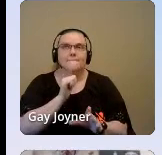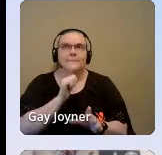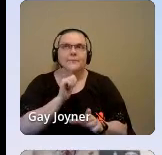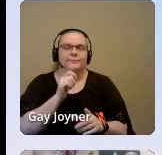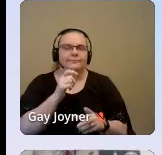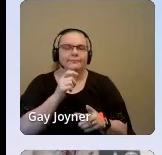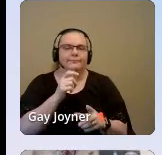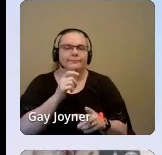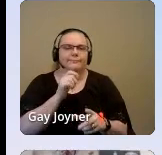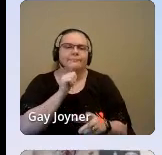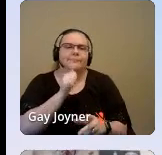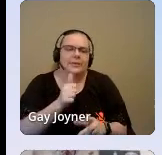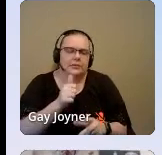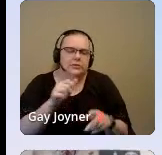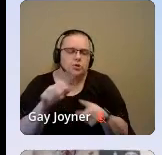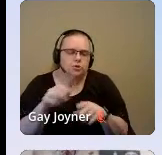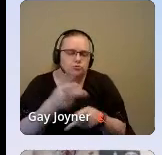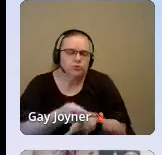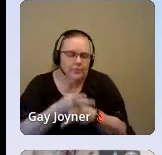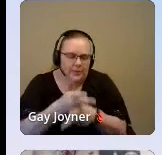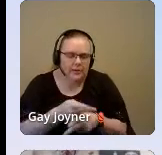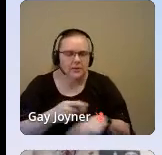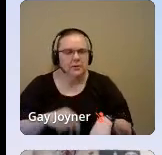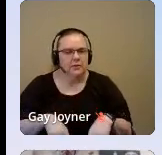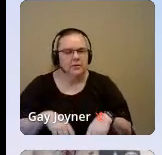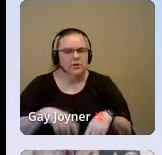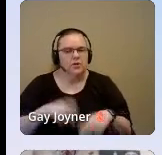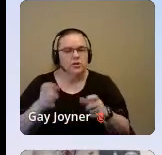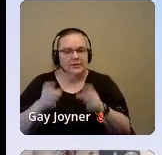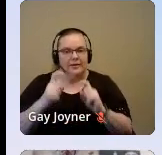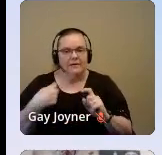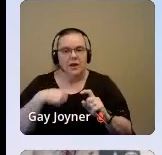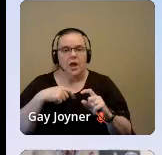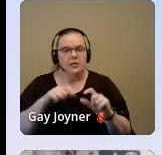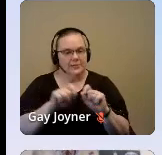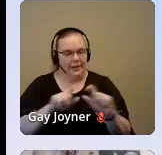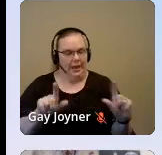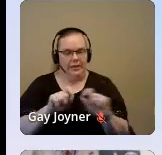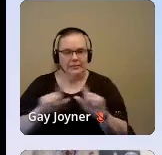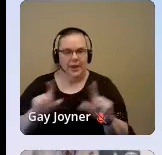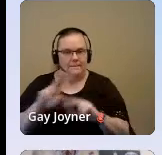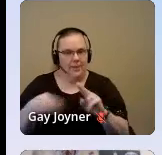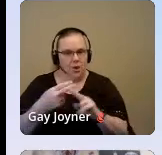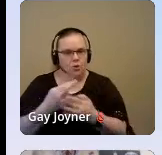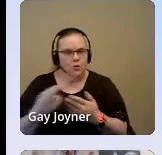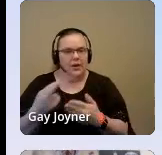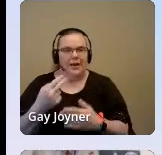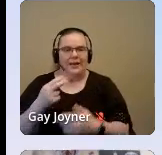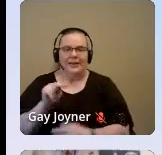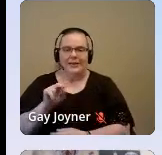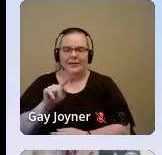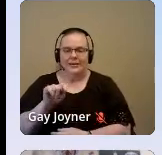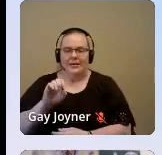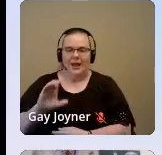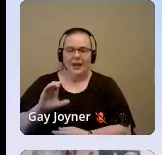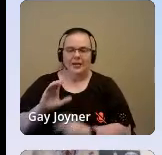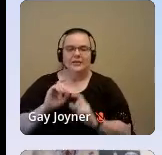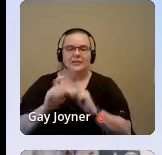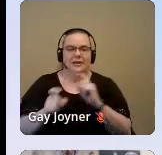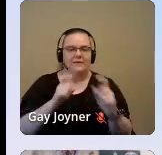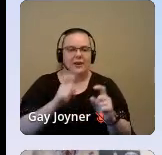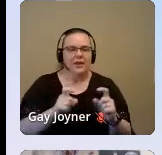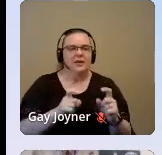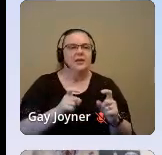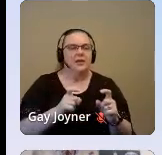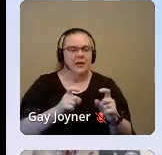us with a copy of her slide deck and other resources. Additionally, NTAC is gifting limited access to the S